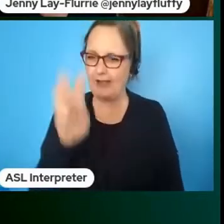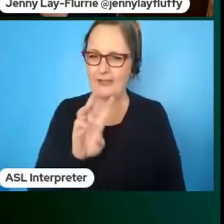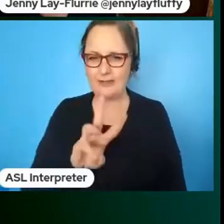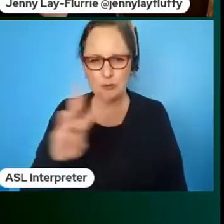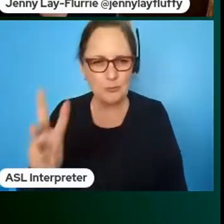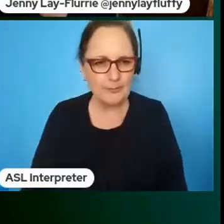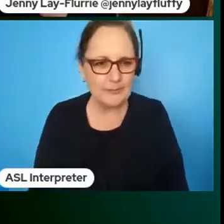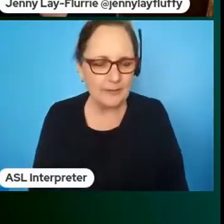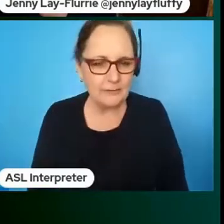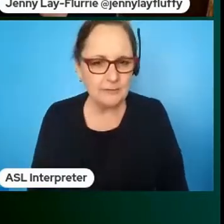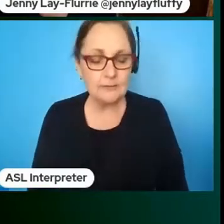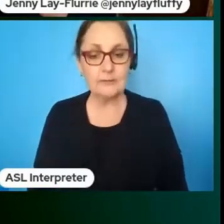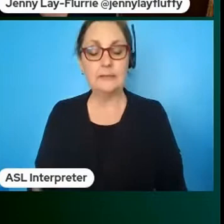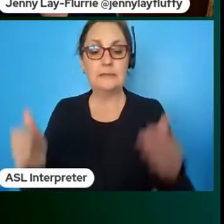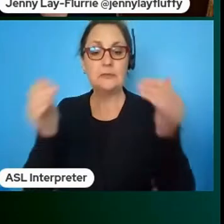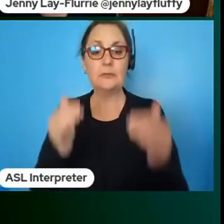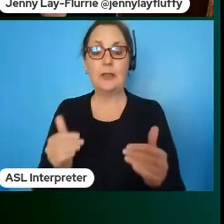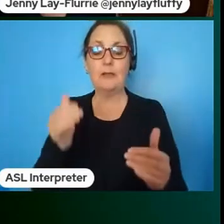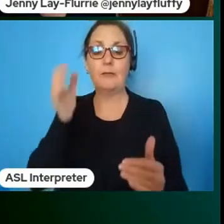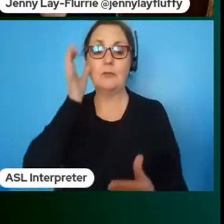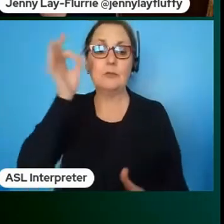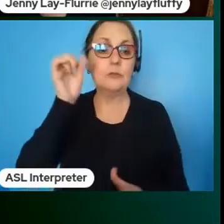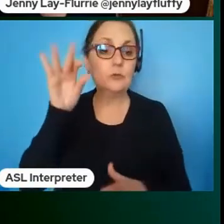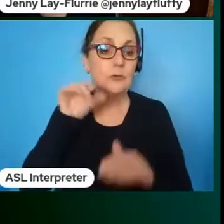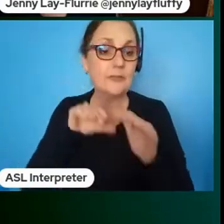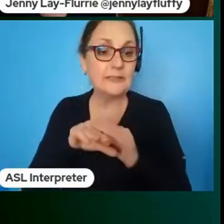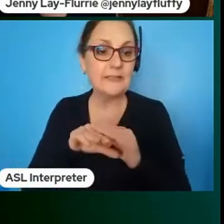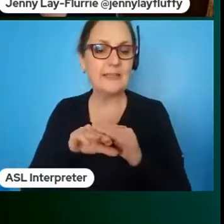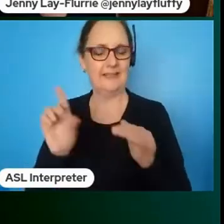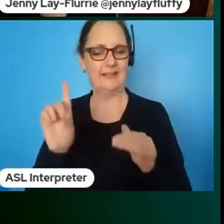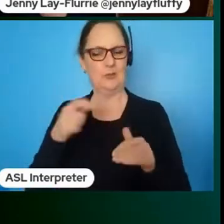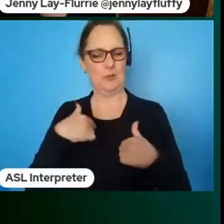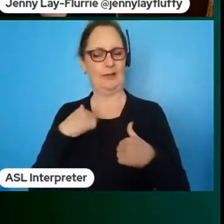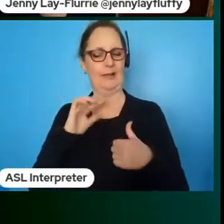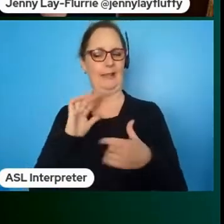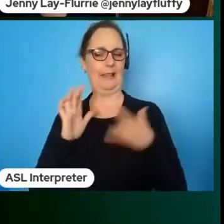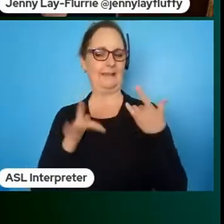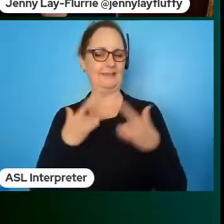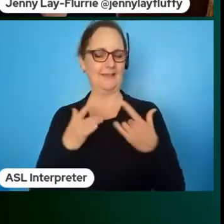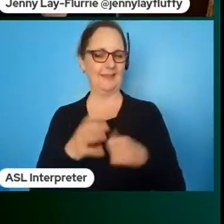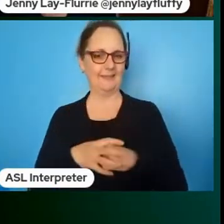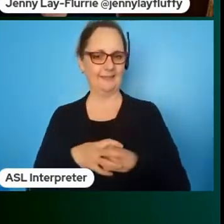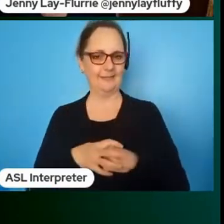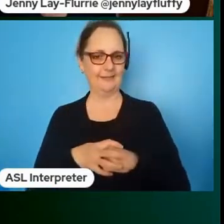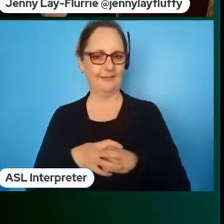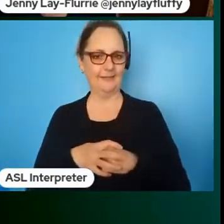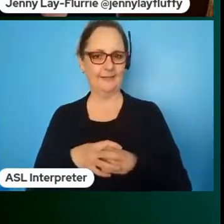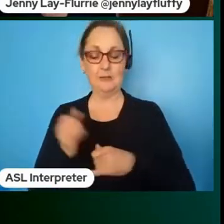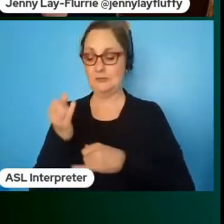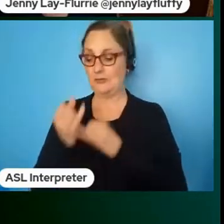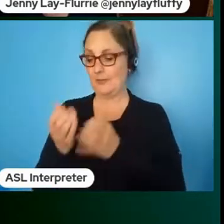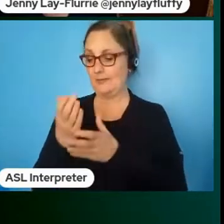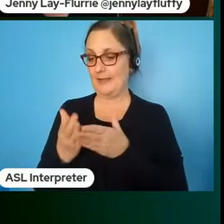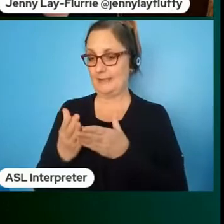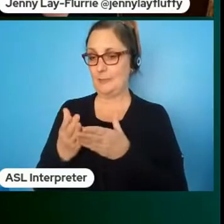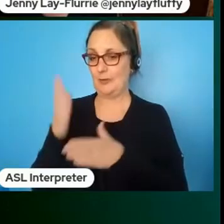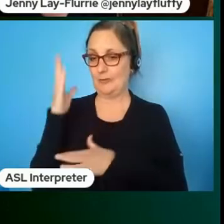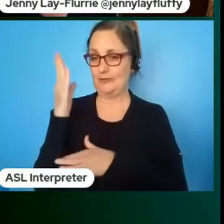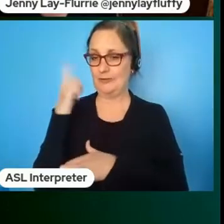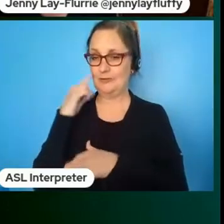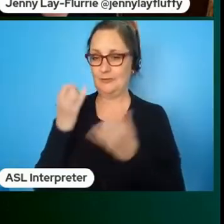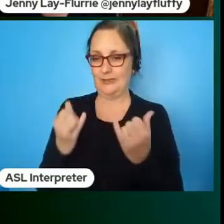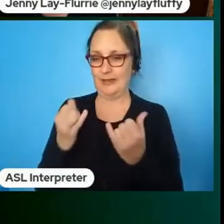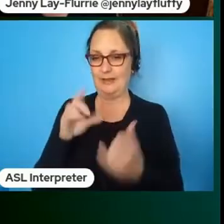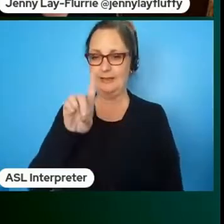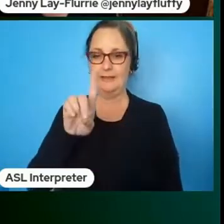supremely excited one of the key features of my last trend for today is about the data desert a lot